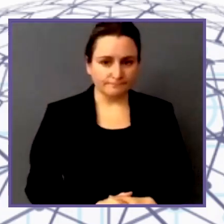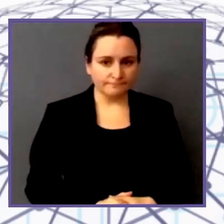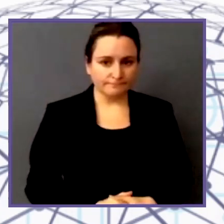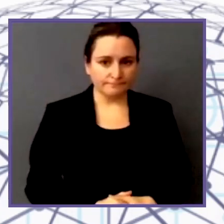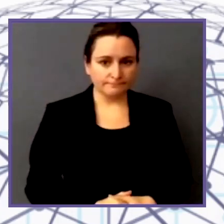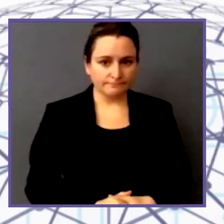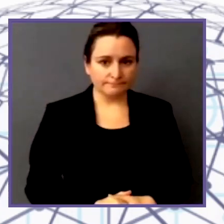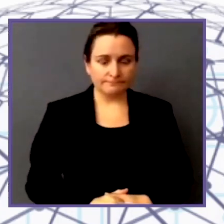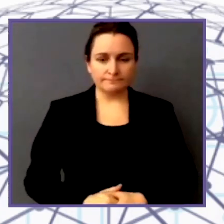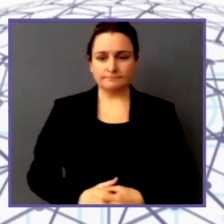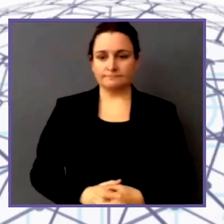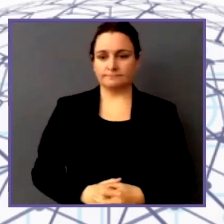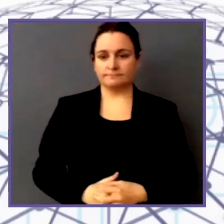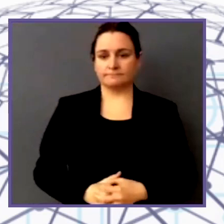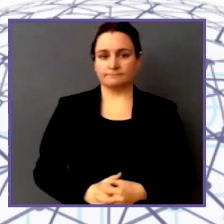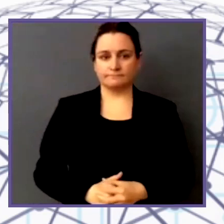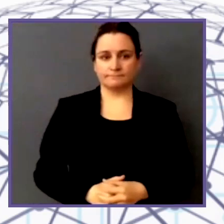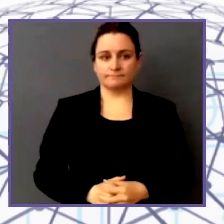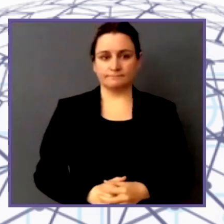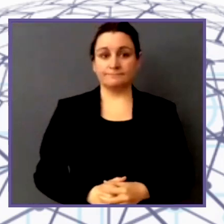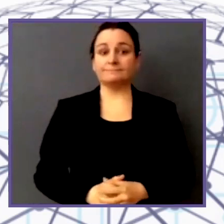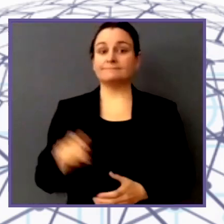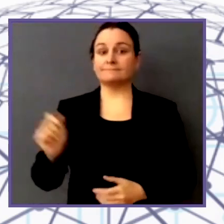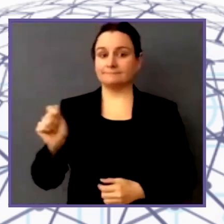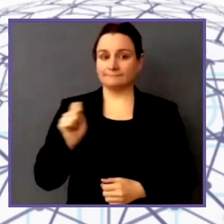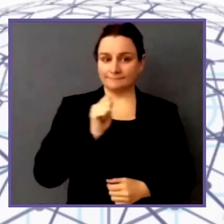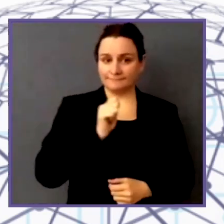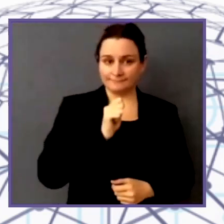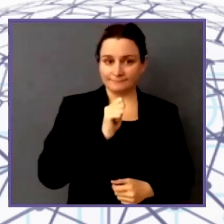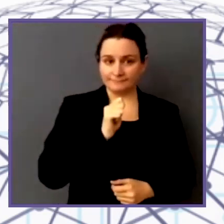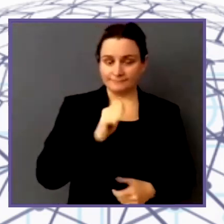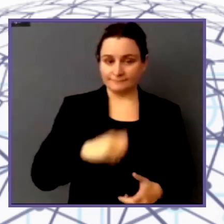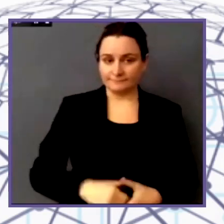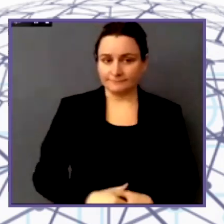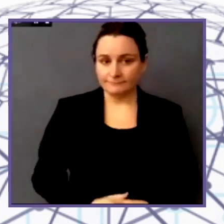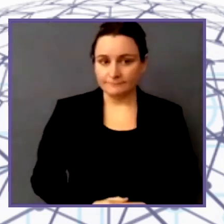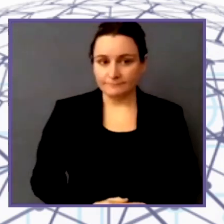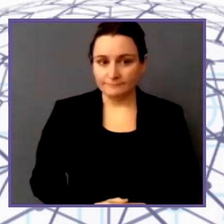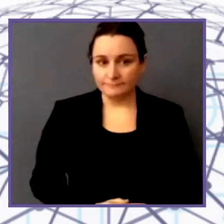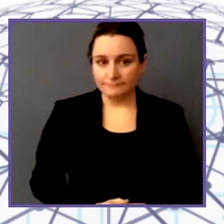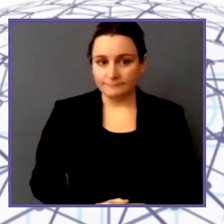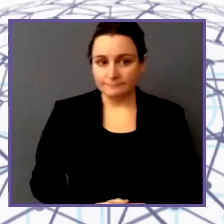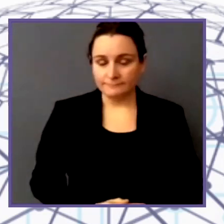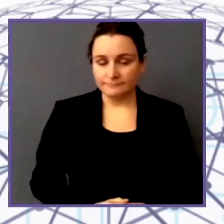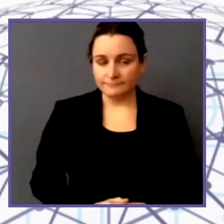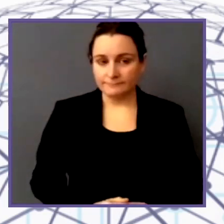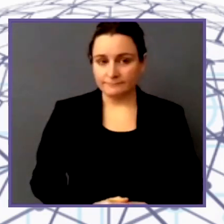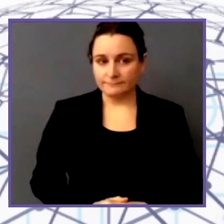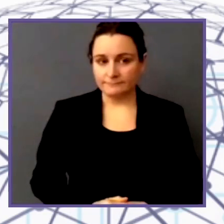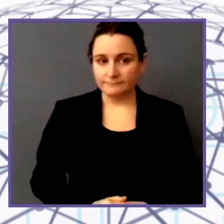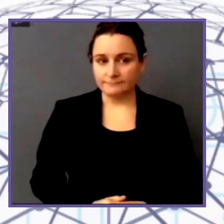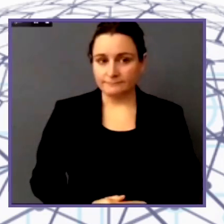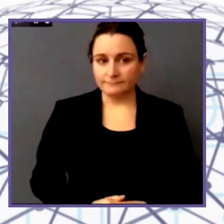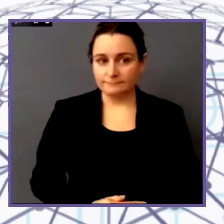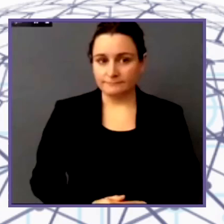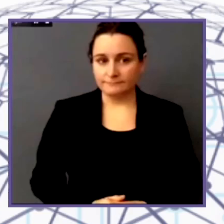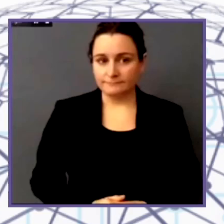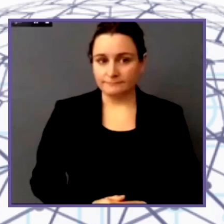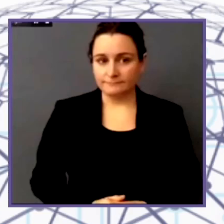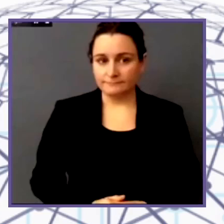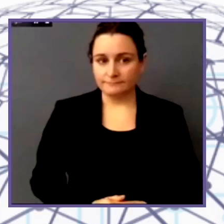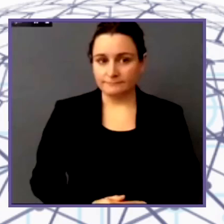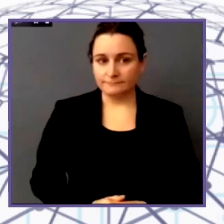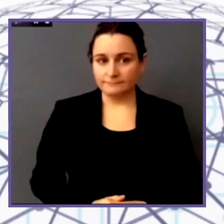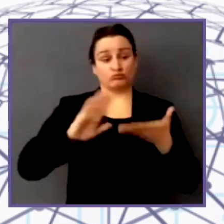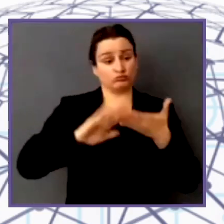In Mongolia, people reside in two different residential areas, formal built areas and informal settlement areas.